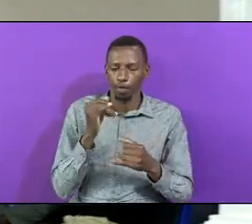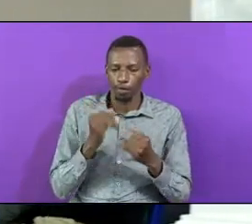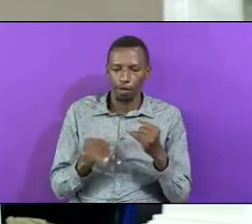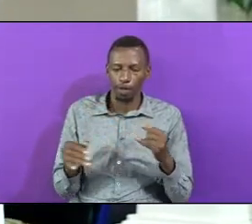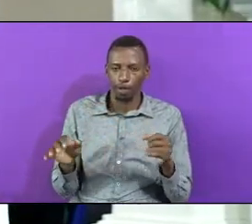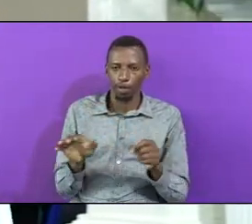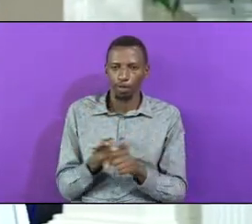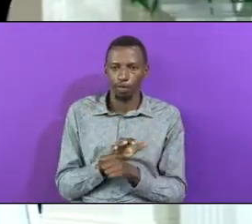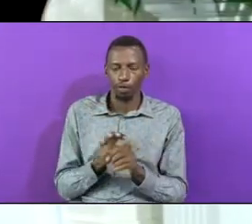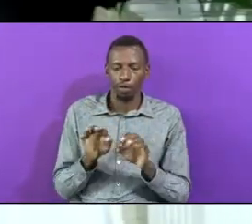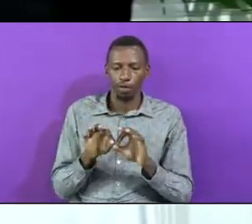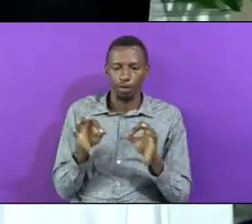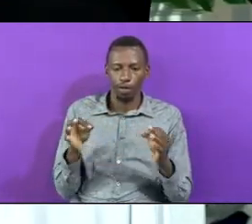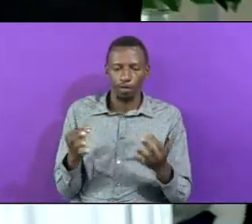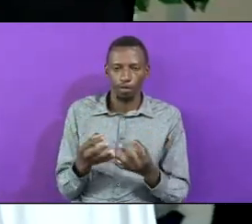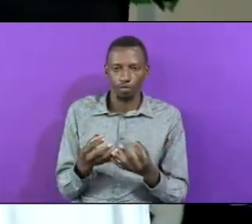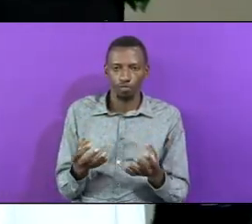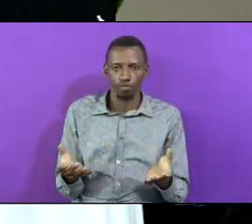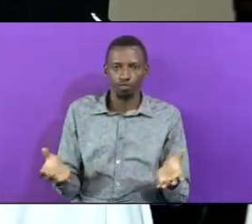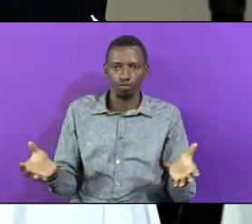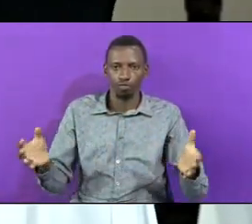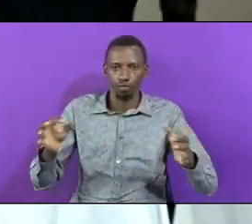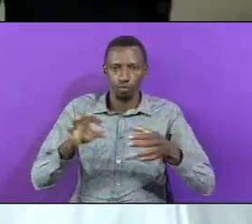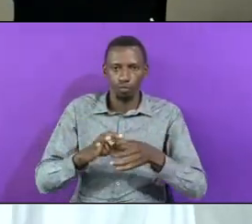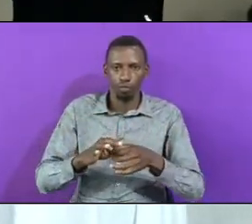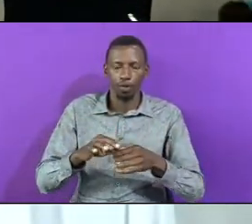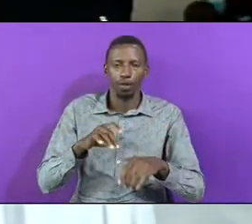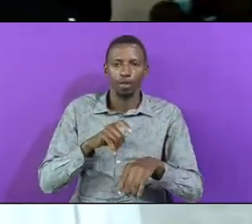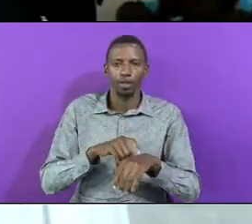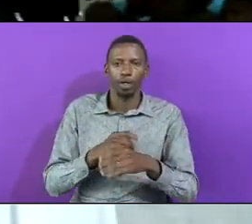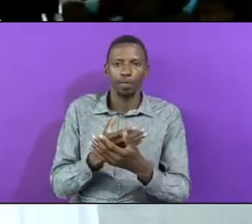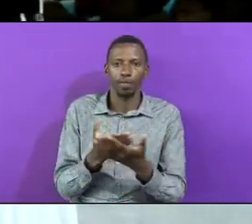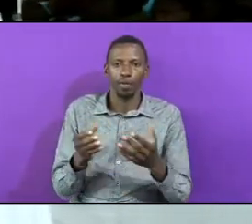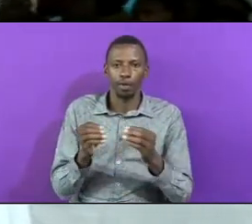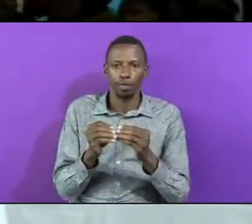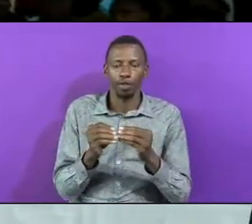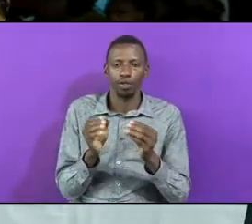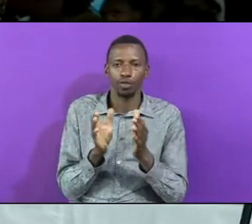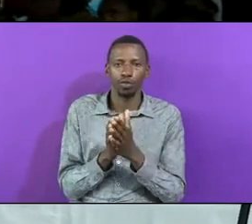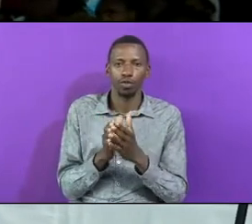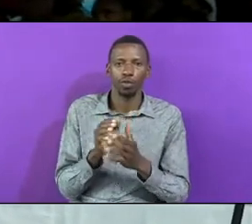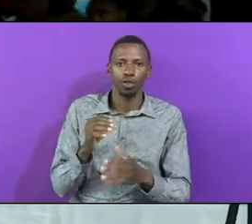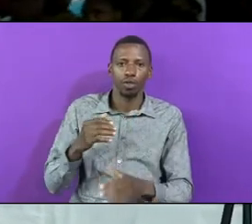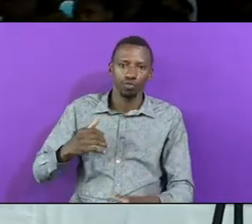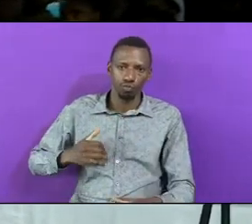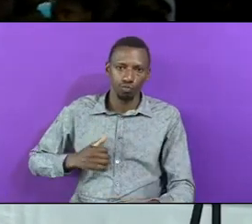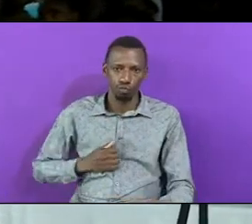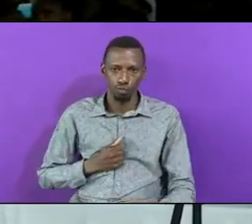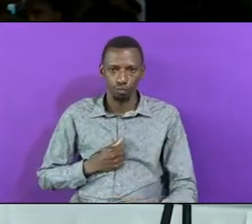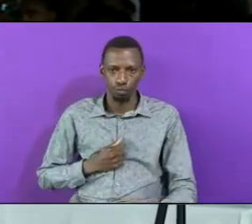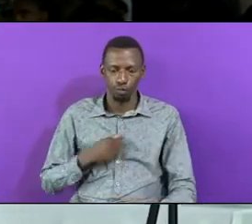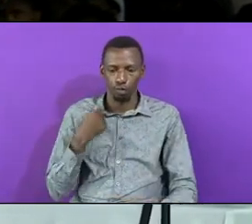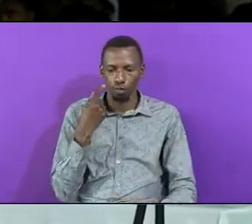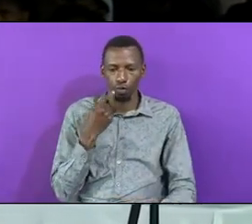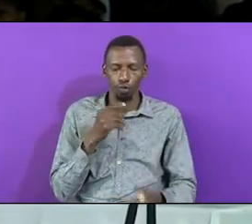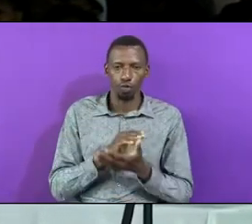Family Is Reconciled When They Meet With Who Joseph And Joseph Forgives His Brothers